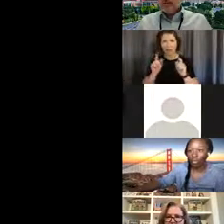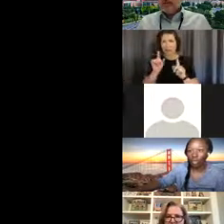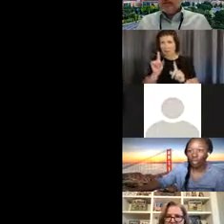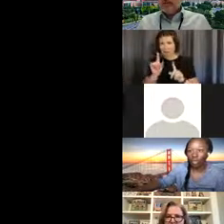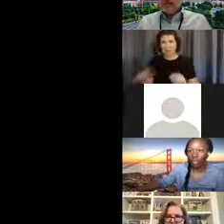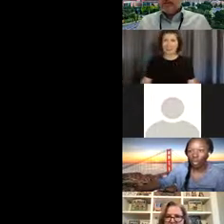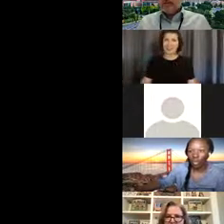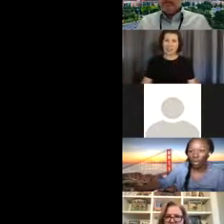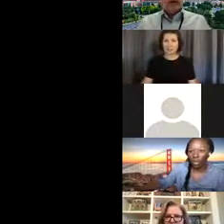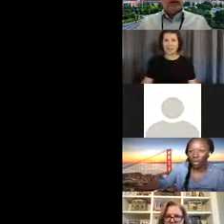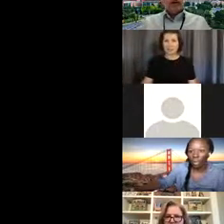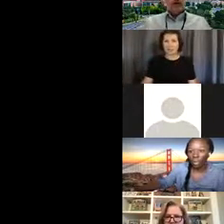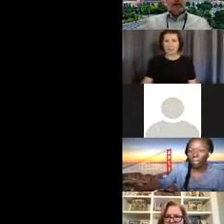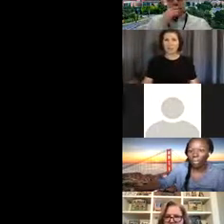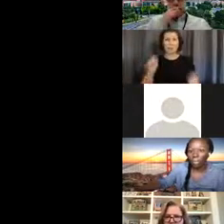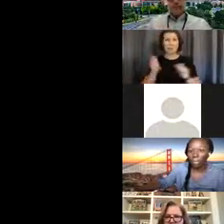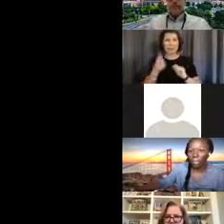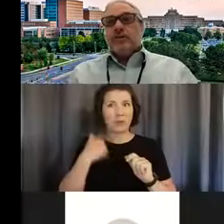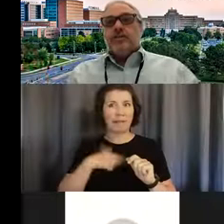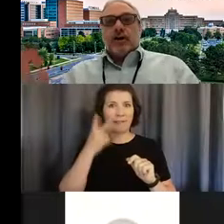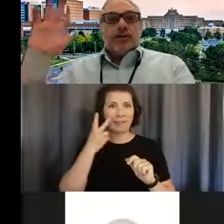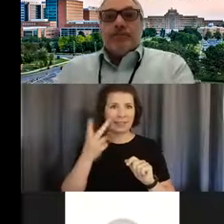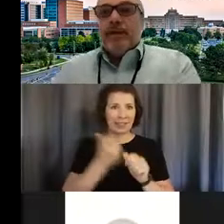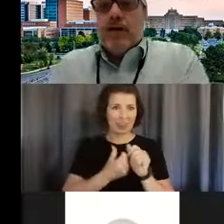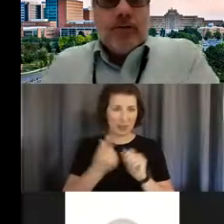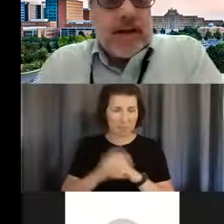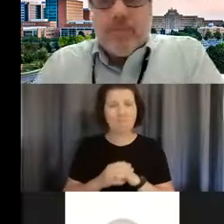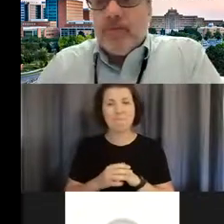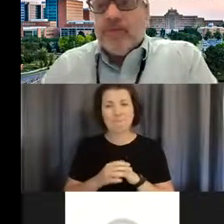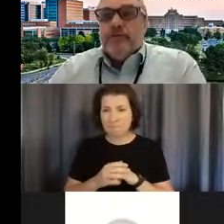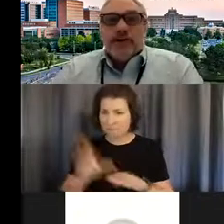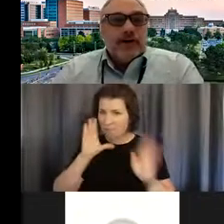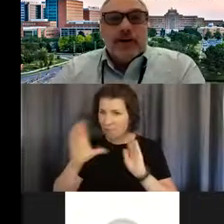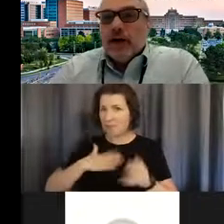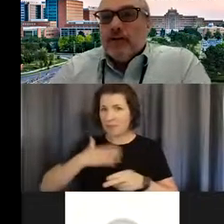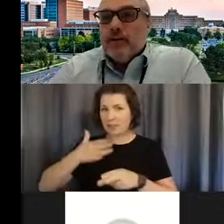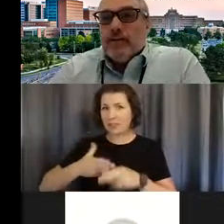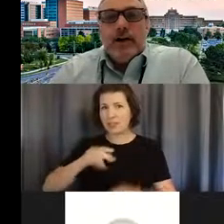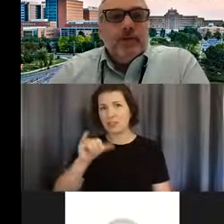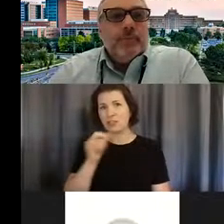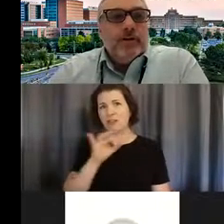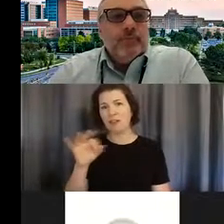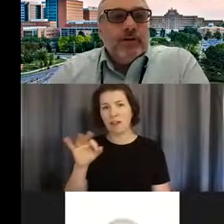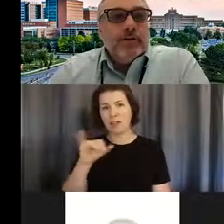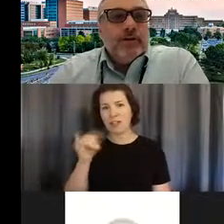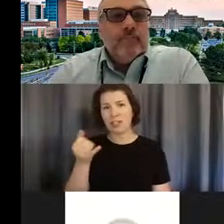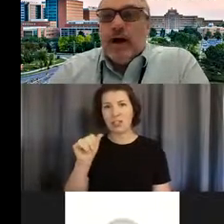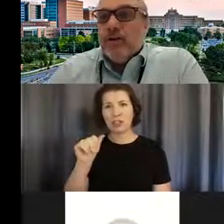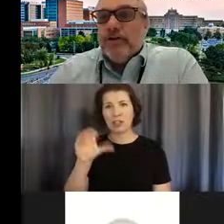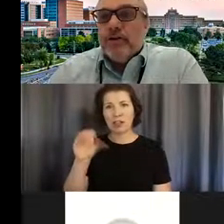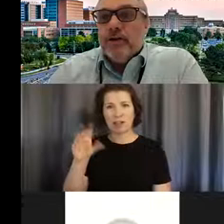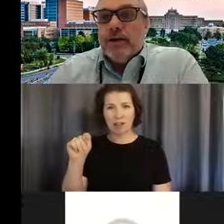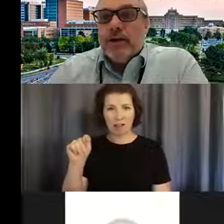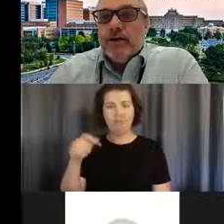So I can see everybody. So hello, my name is Jeff J. Kotz and I'm in Department of